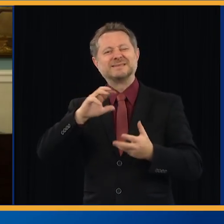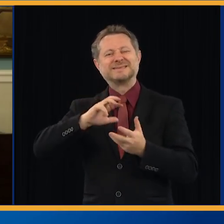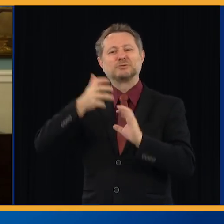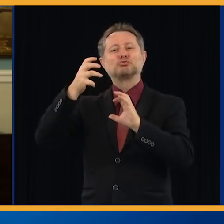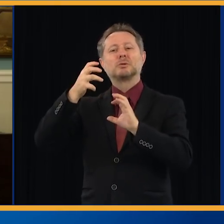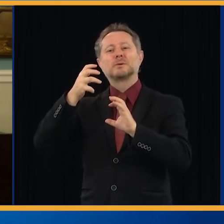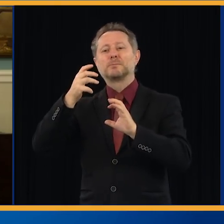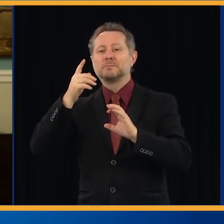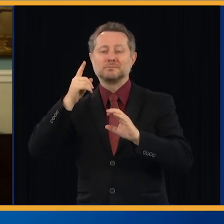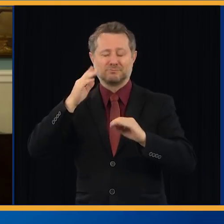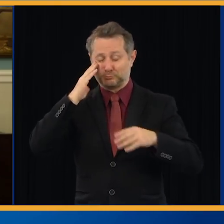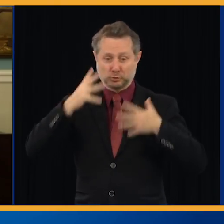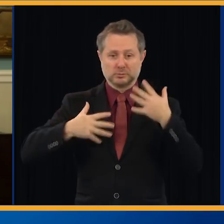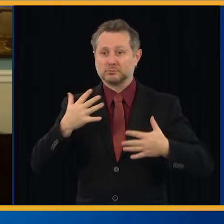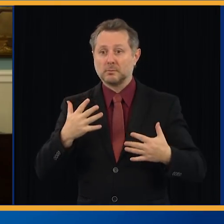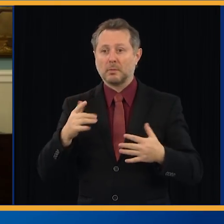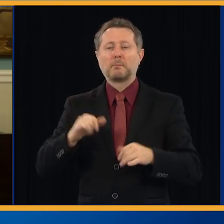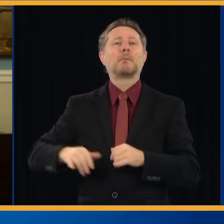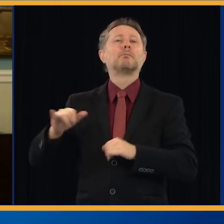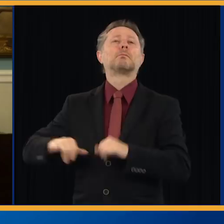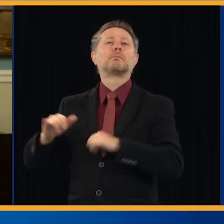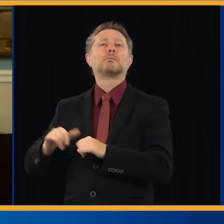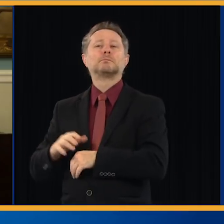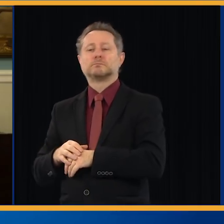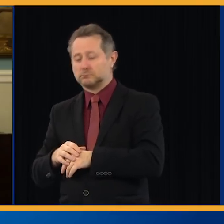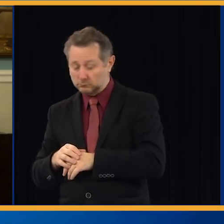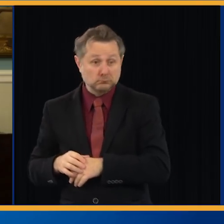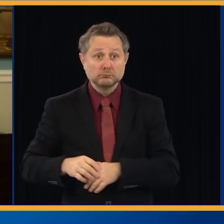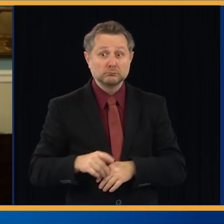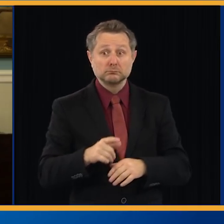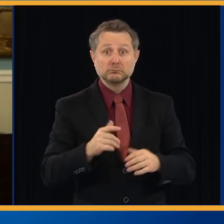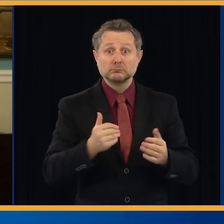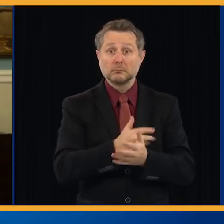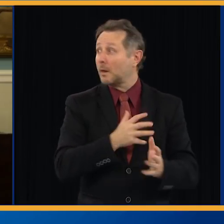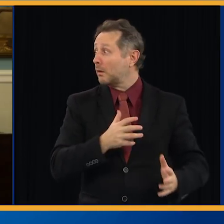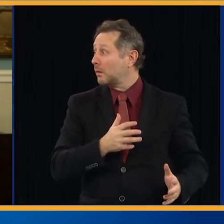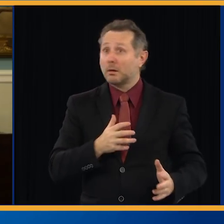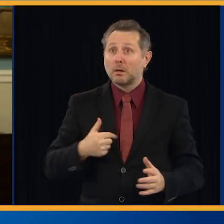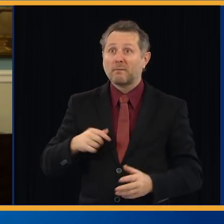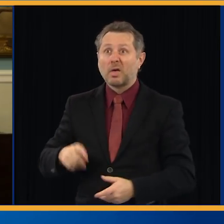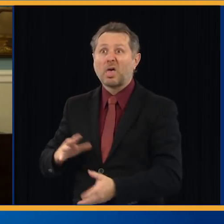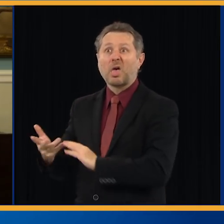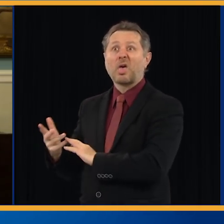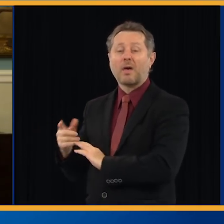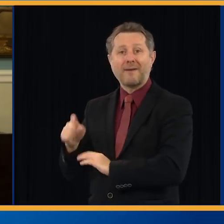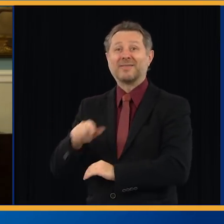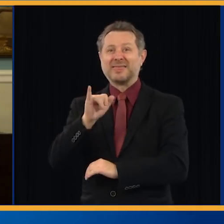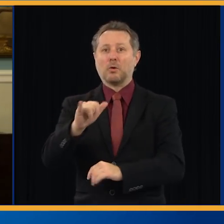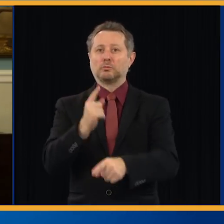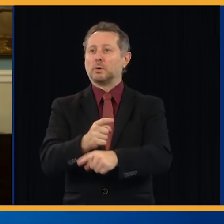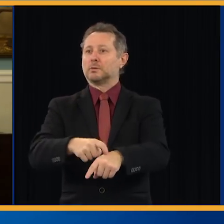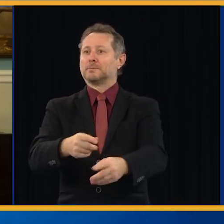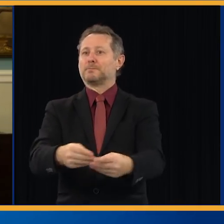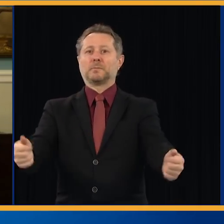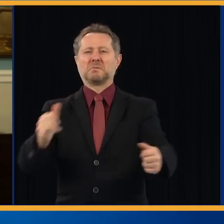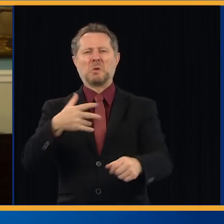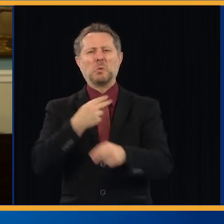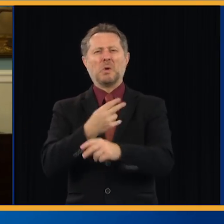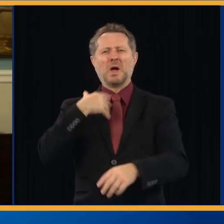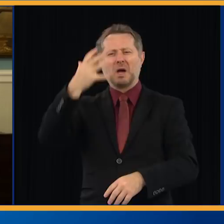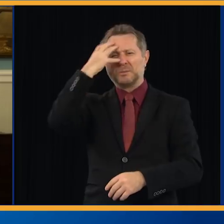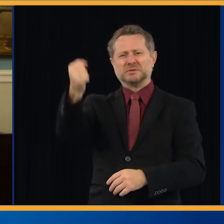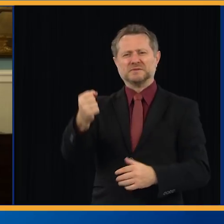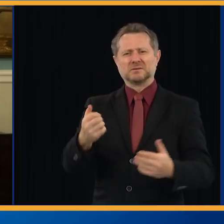something during this pandemic we've never done before. But it makes sense when it comes to protecting our heroes. The second point, homelessness.